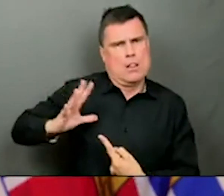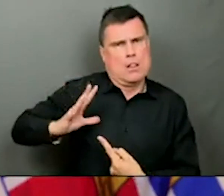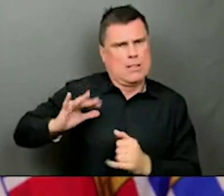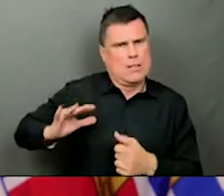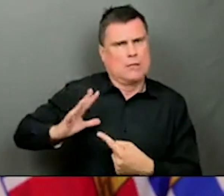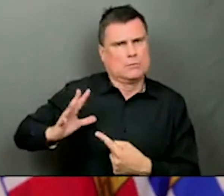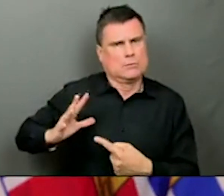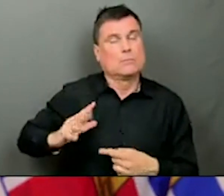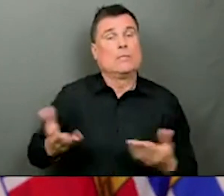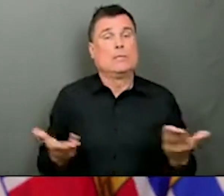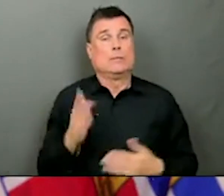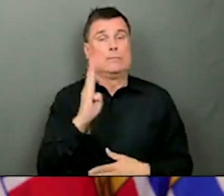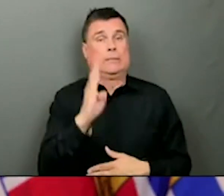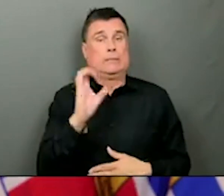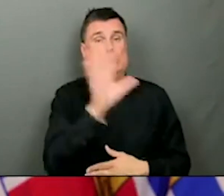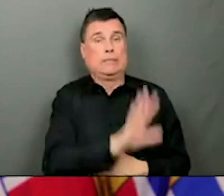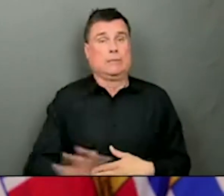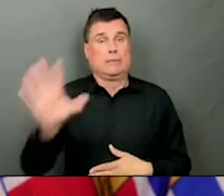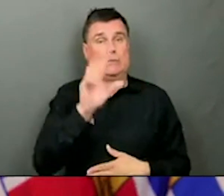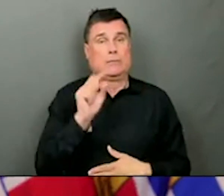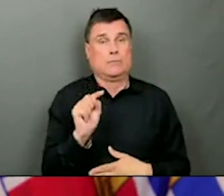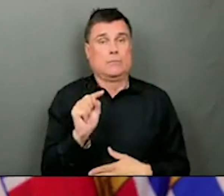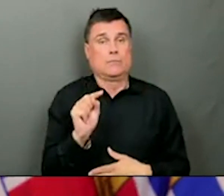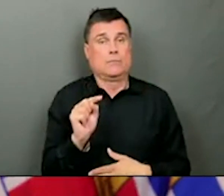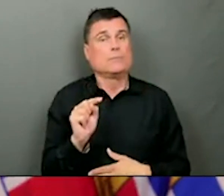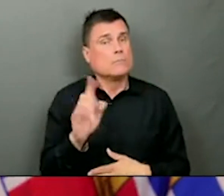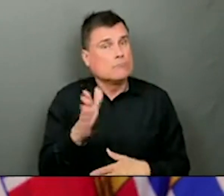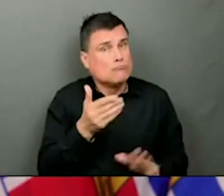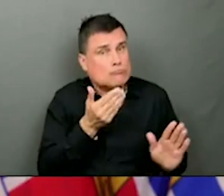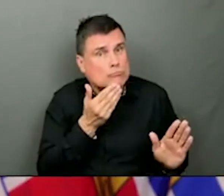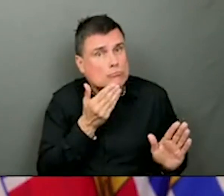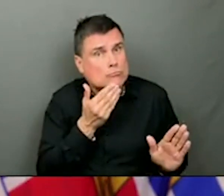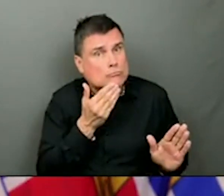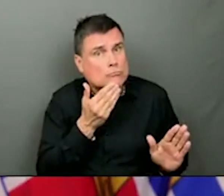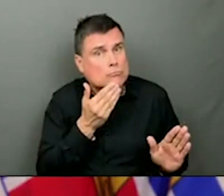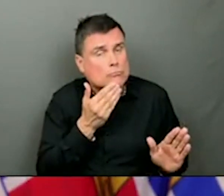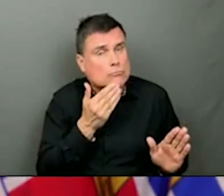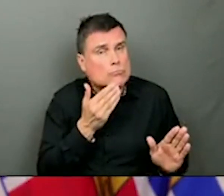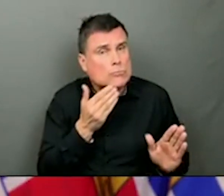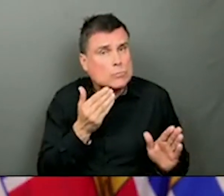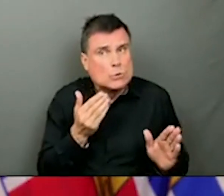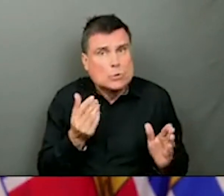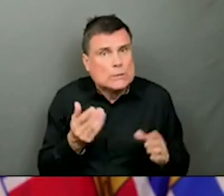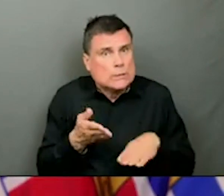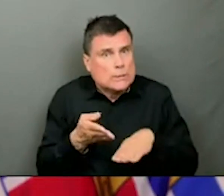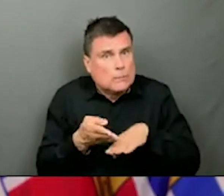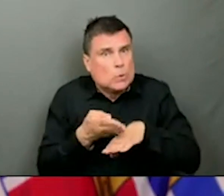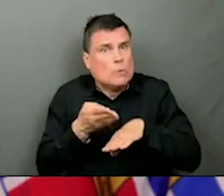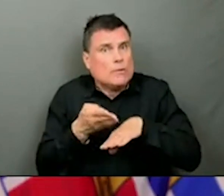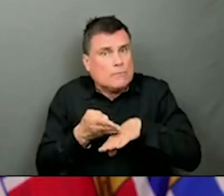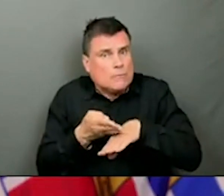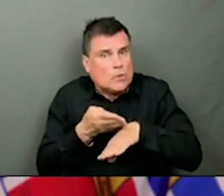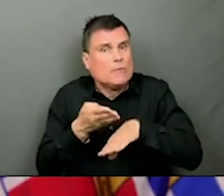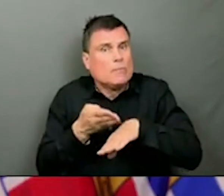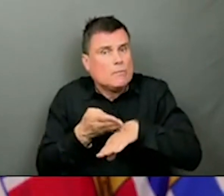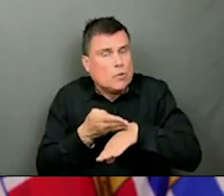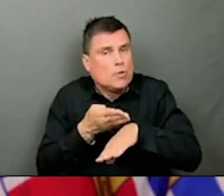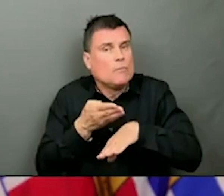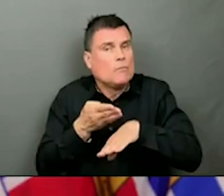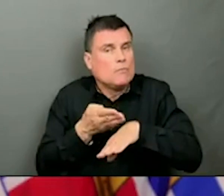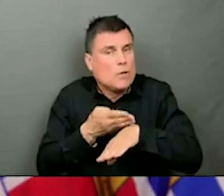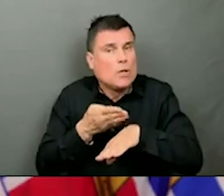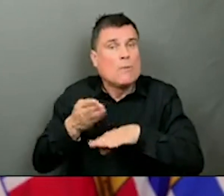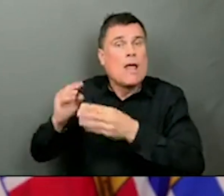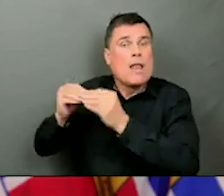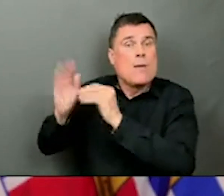work have made a difference. We are starting to see our curve come down even as more and more people are protected through vaccination.